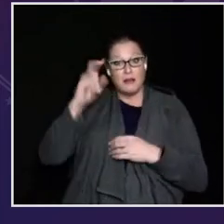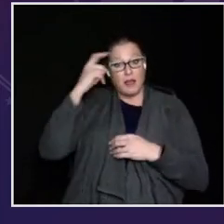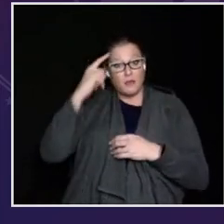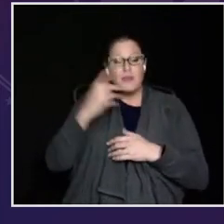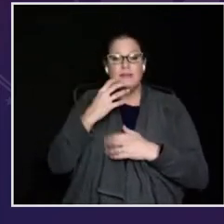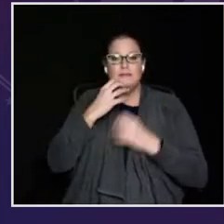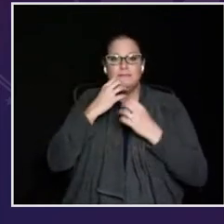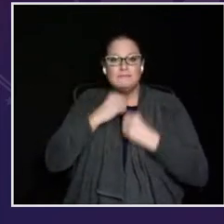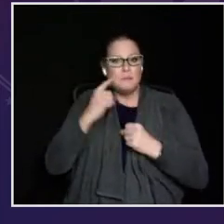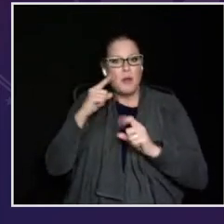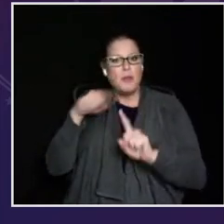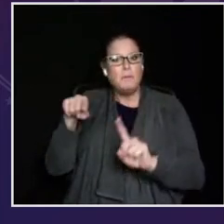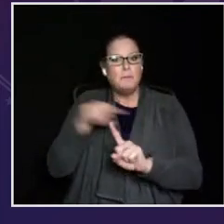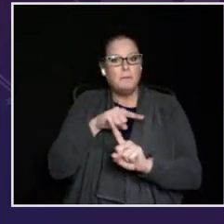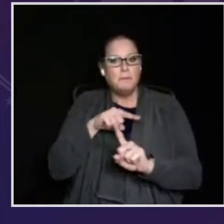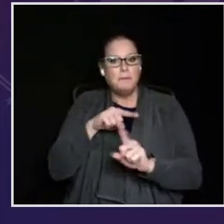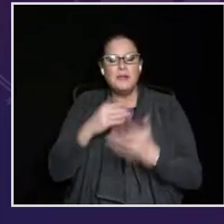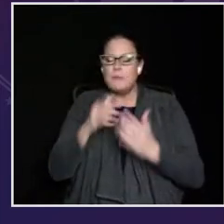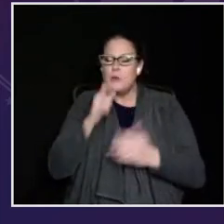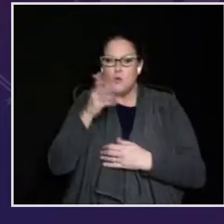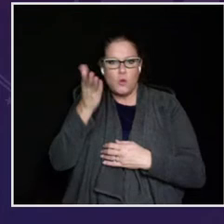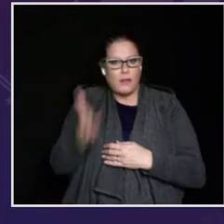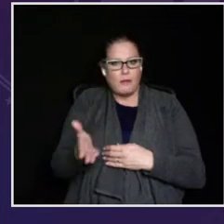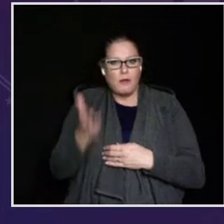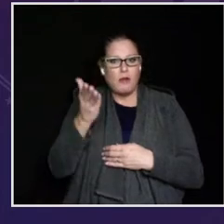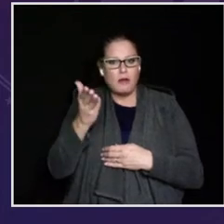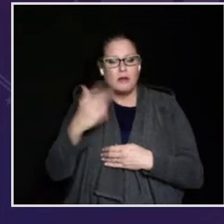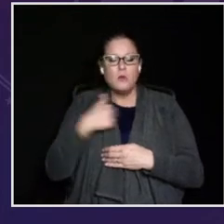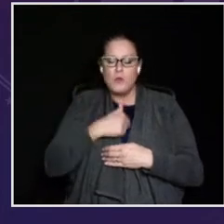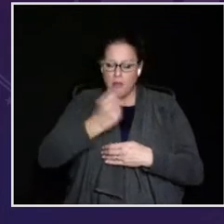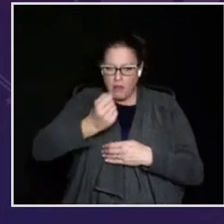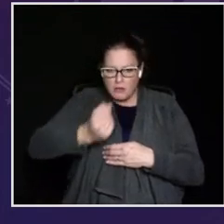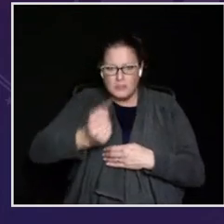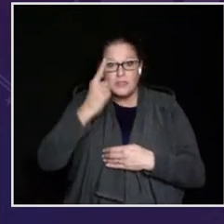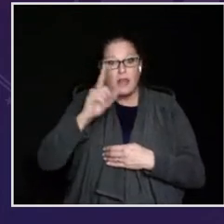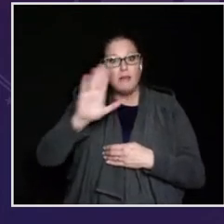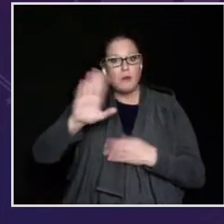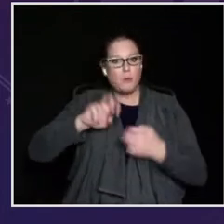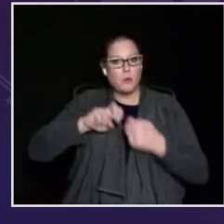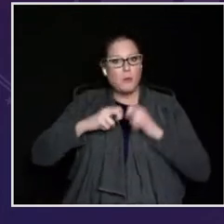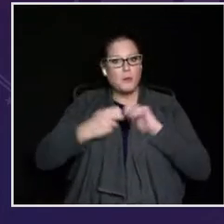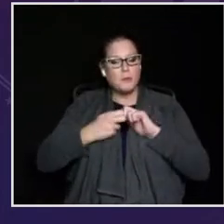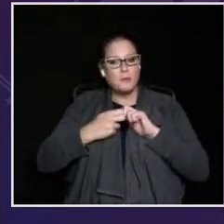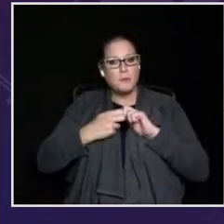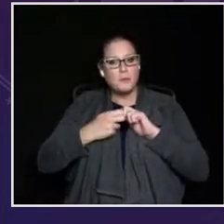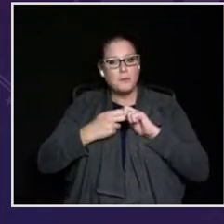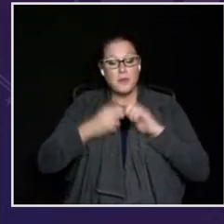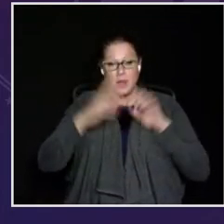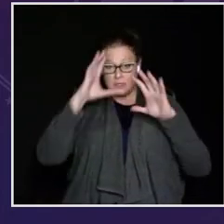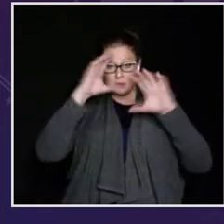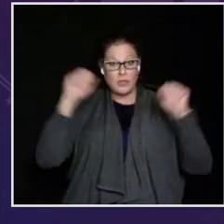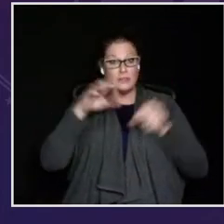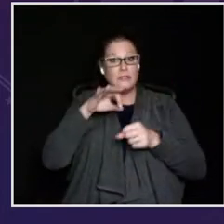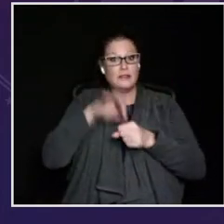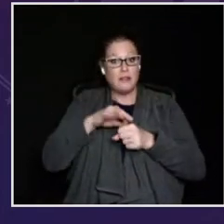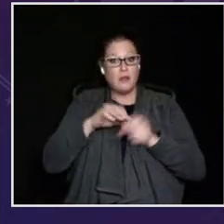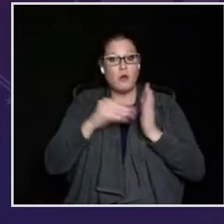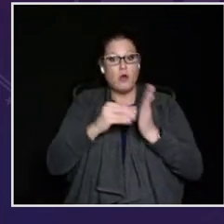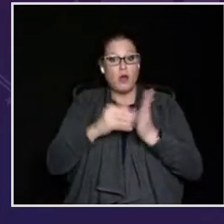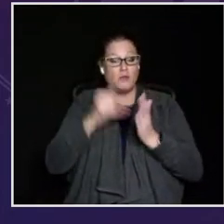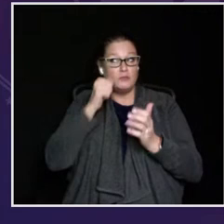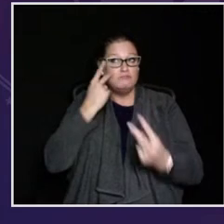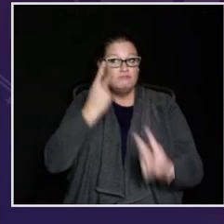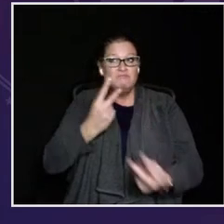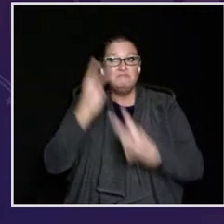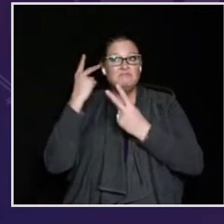we will help people believe once again that their government cares about them, no matter who they are, that we understand